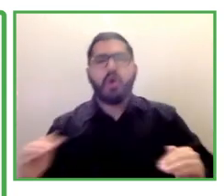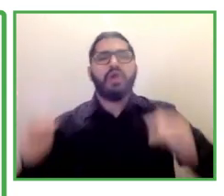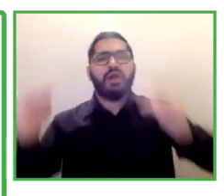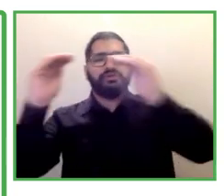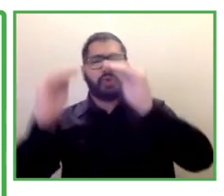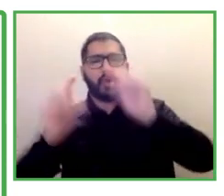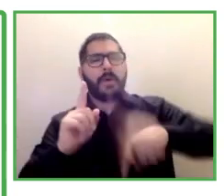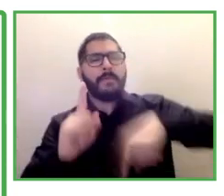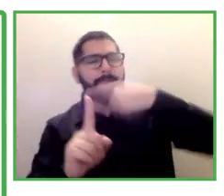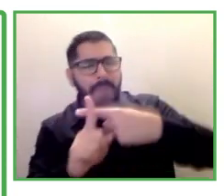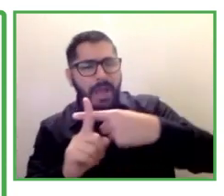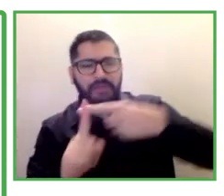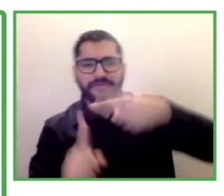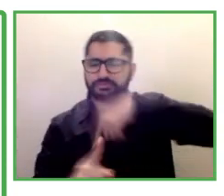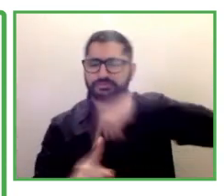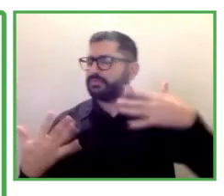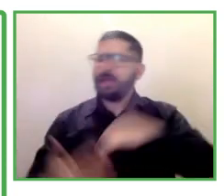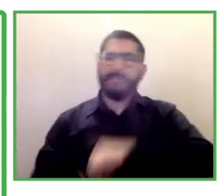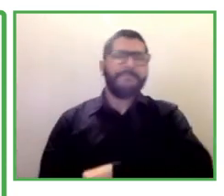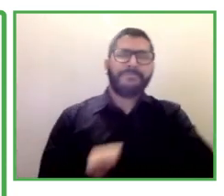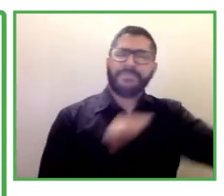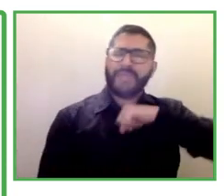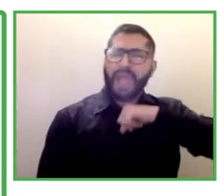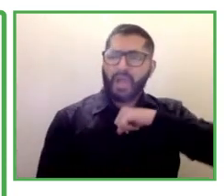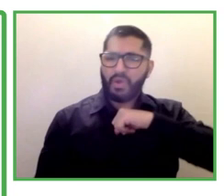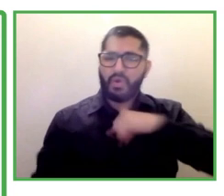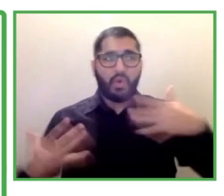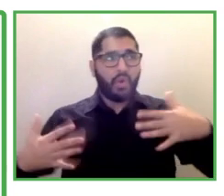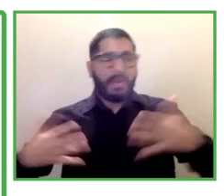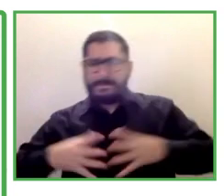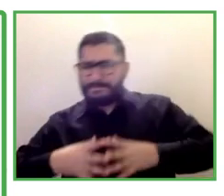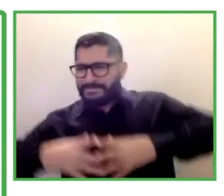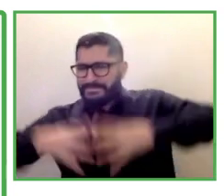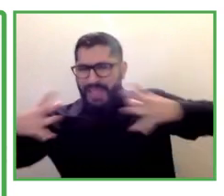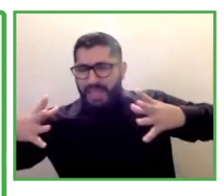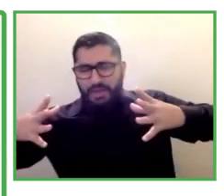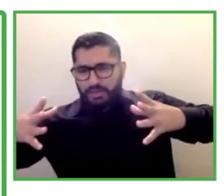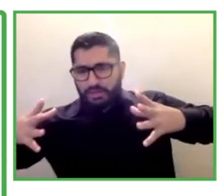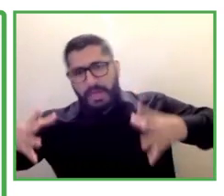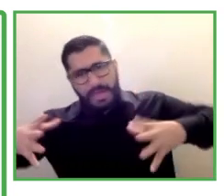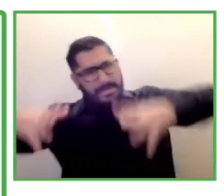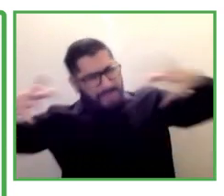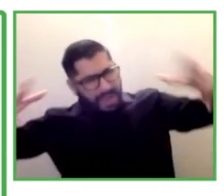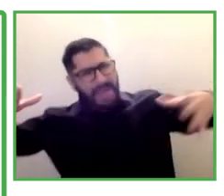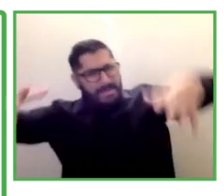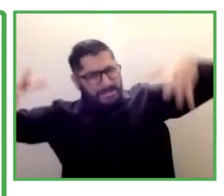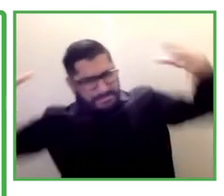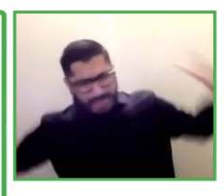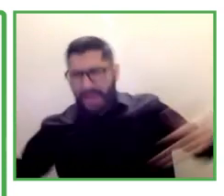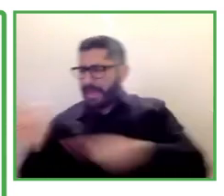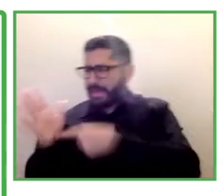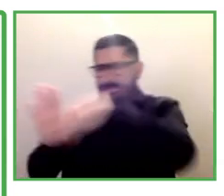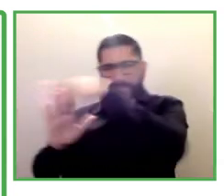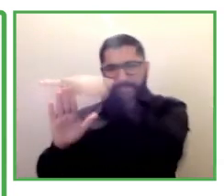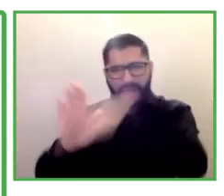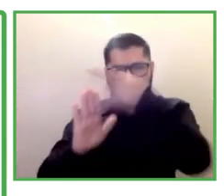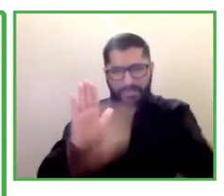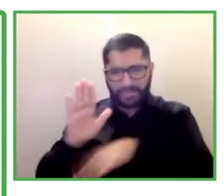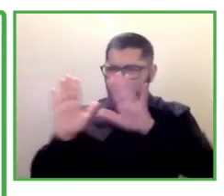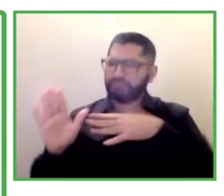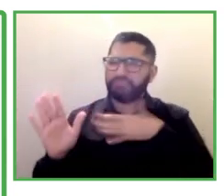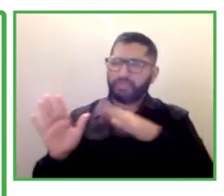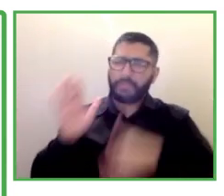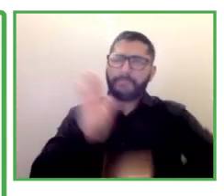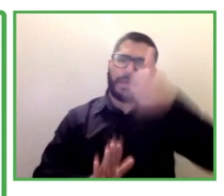this program as i said we've had 1500 students come through this program um last year we had over a thousand students